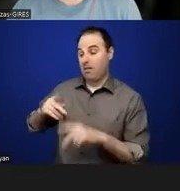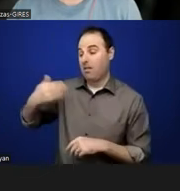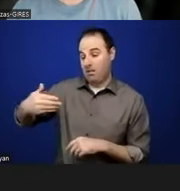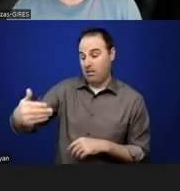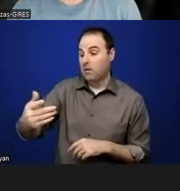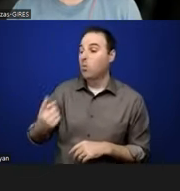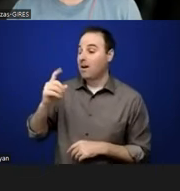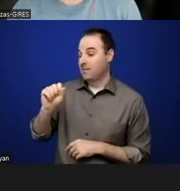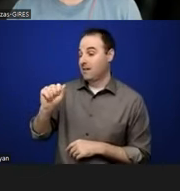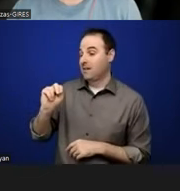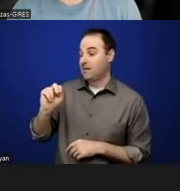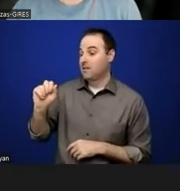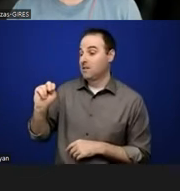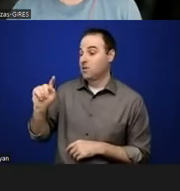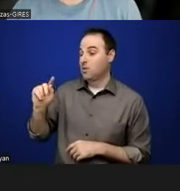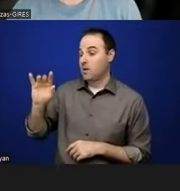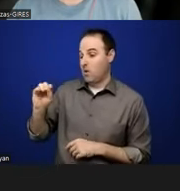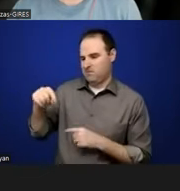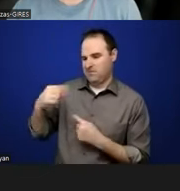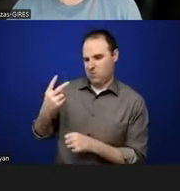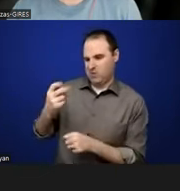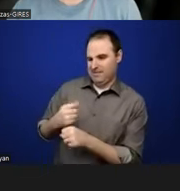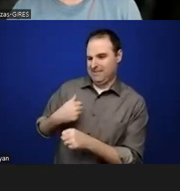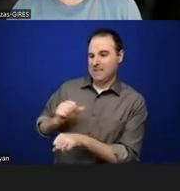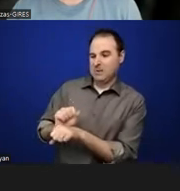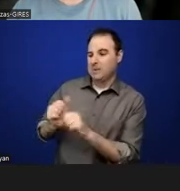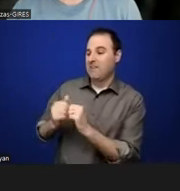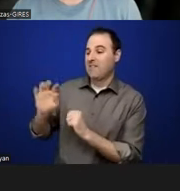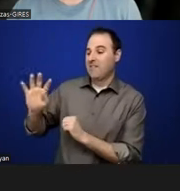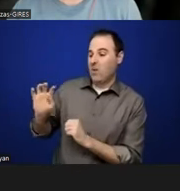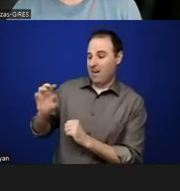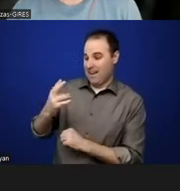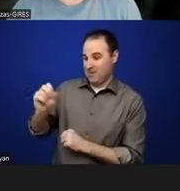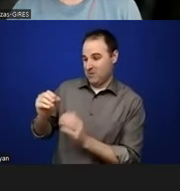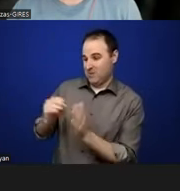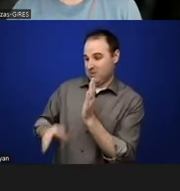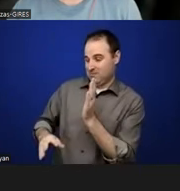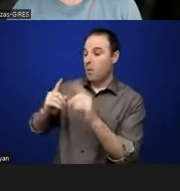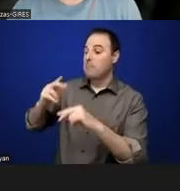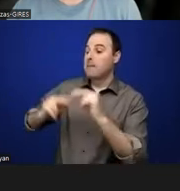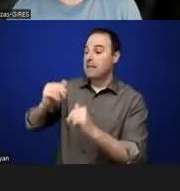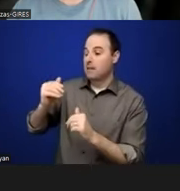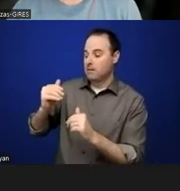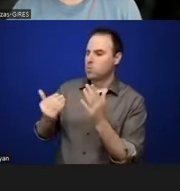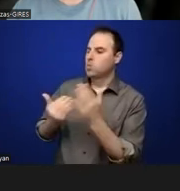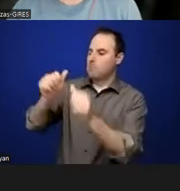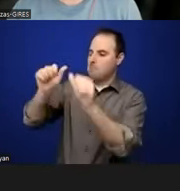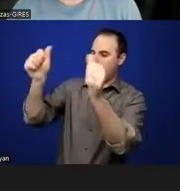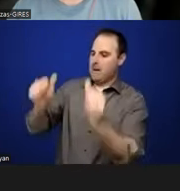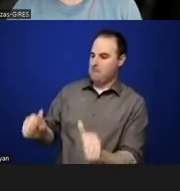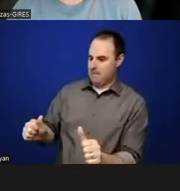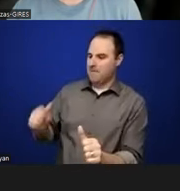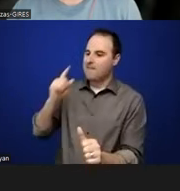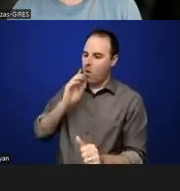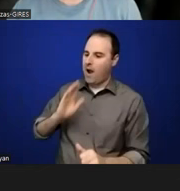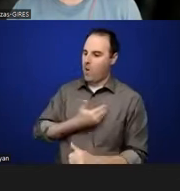for two years, I've been working with over 400 high schoolers on building new monuments for our community. And one of the, the, the techniques that